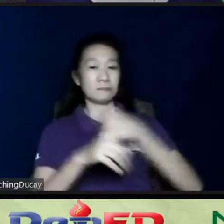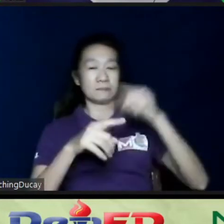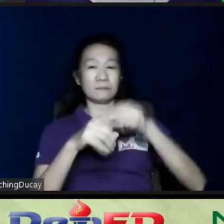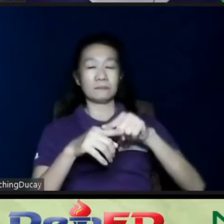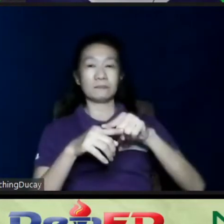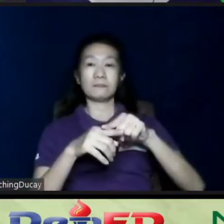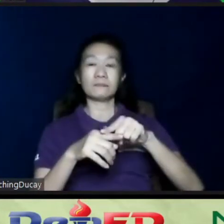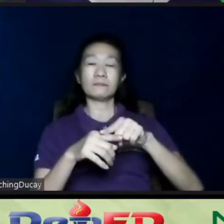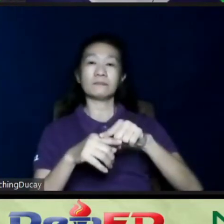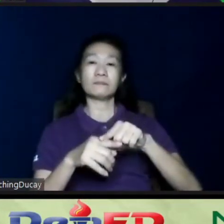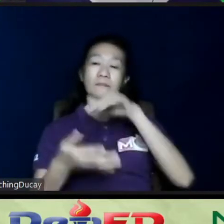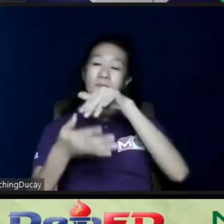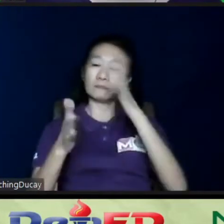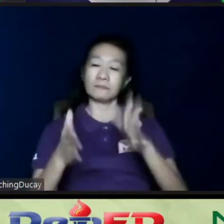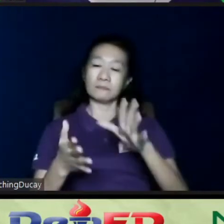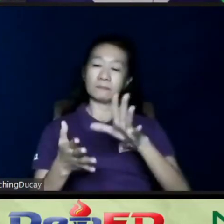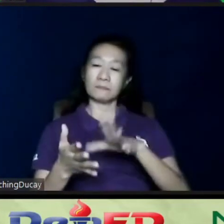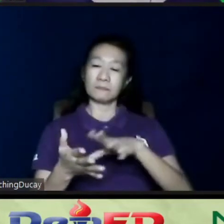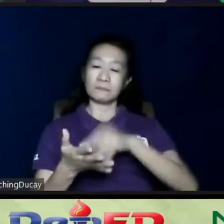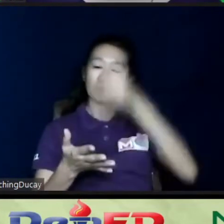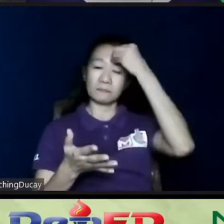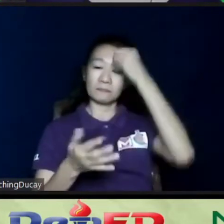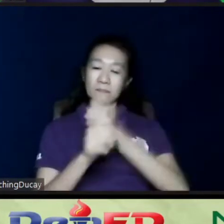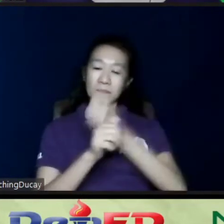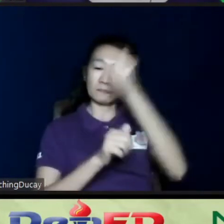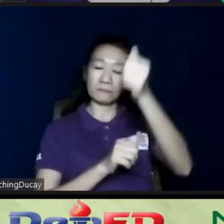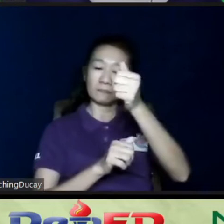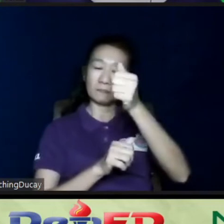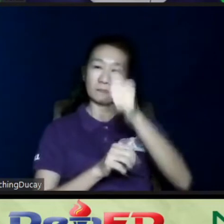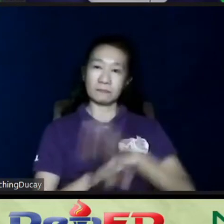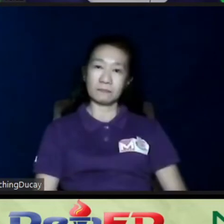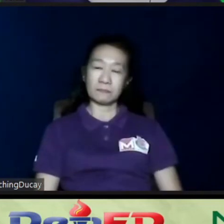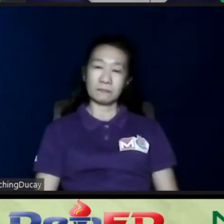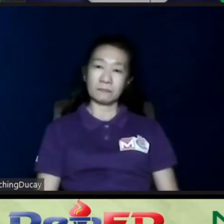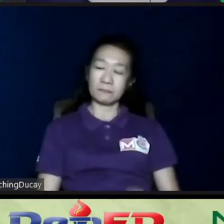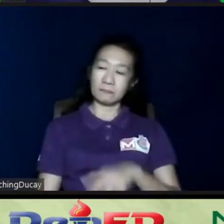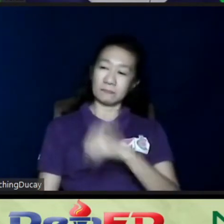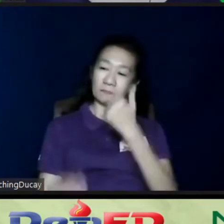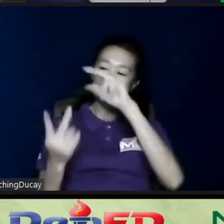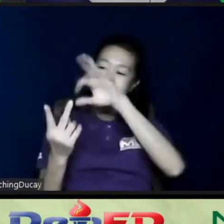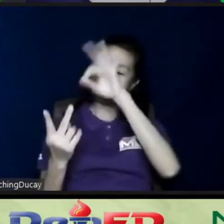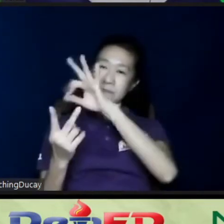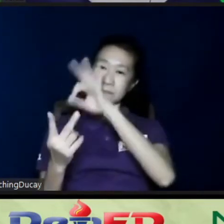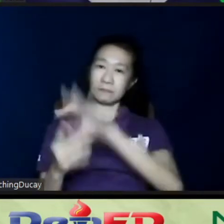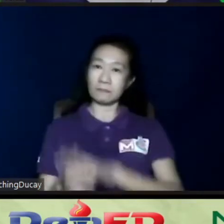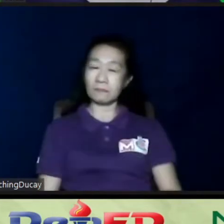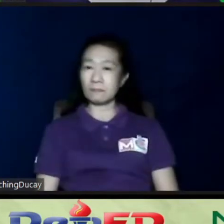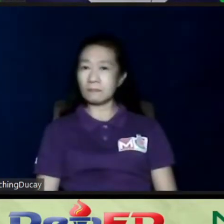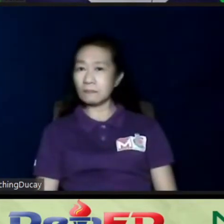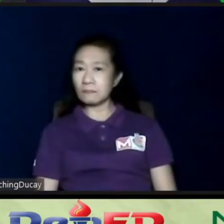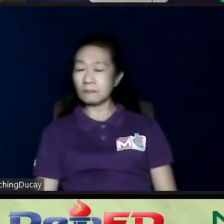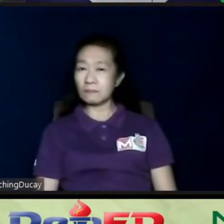remotely. So, I guess, option, activities like Mamona and I have